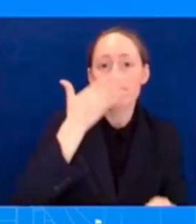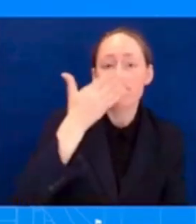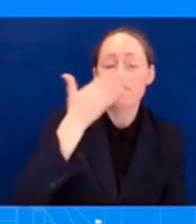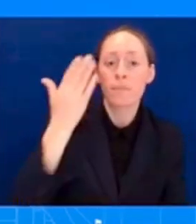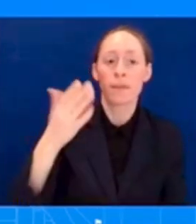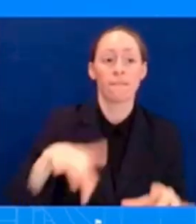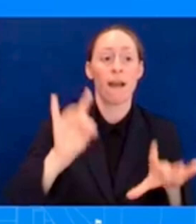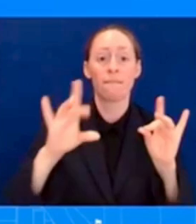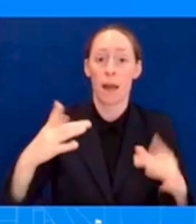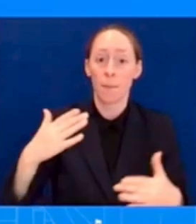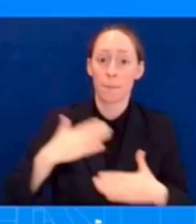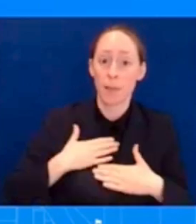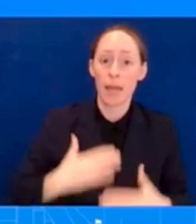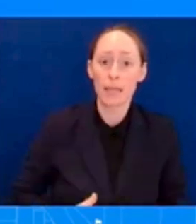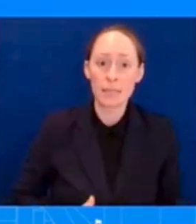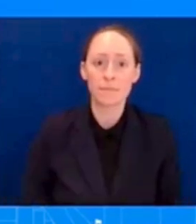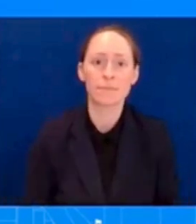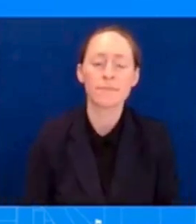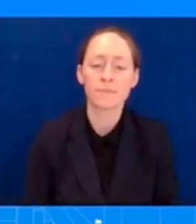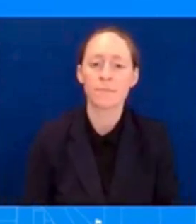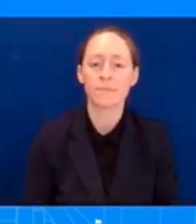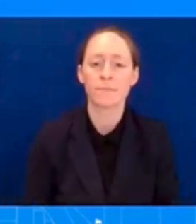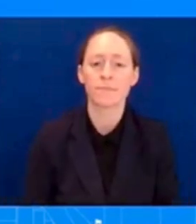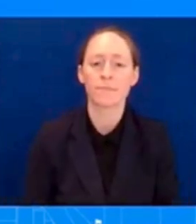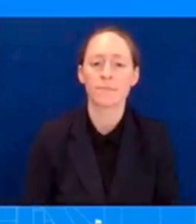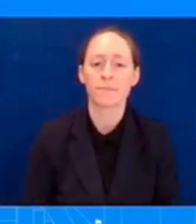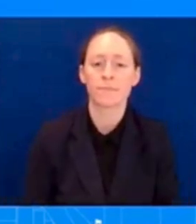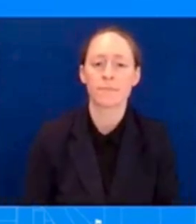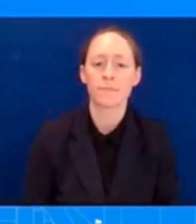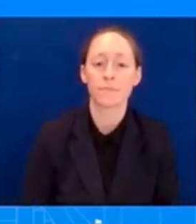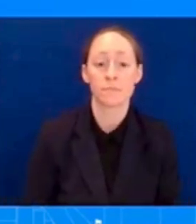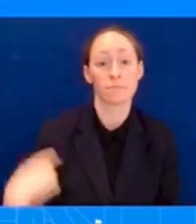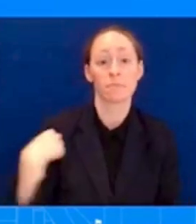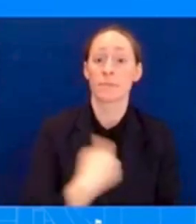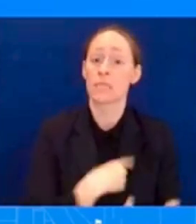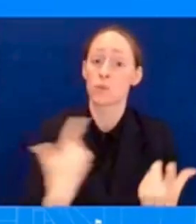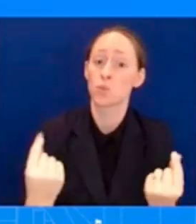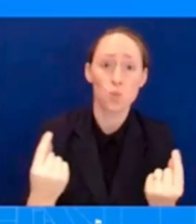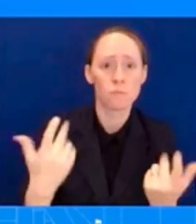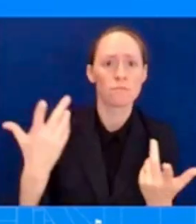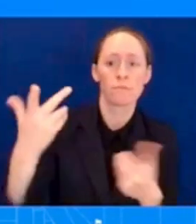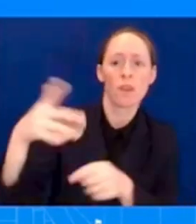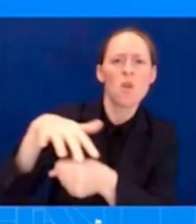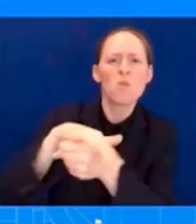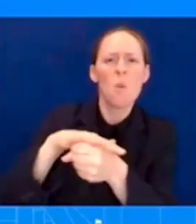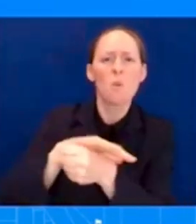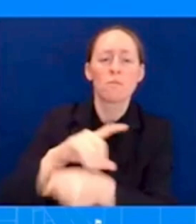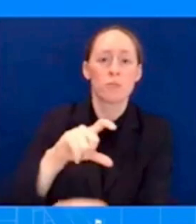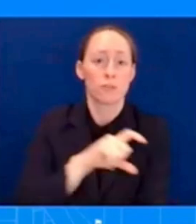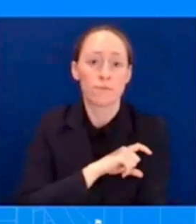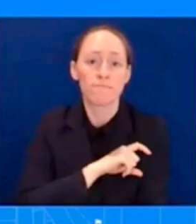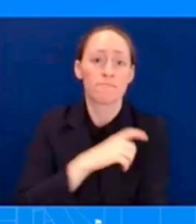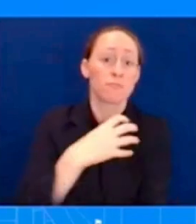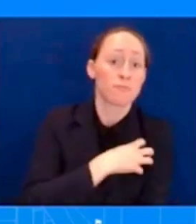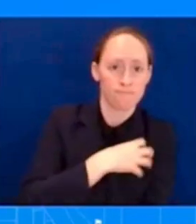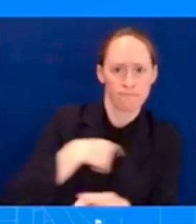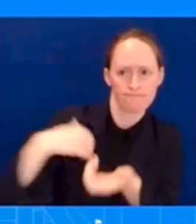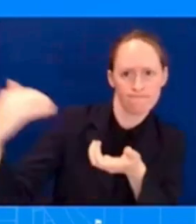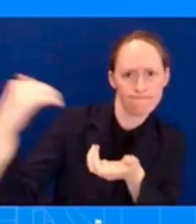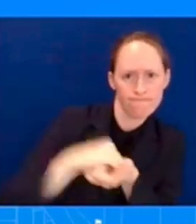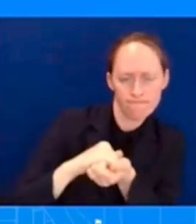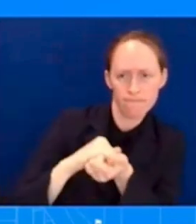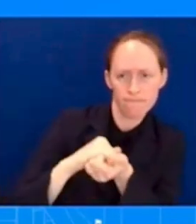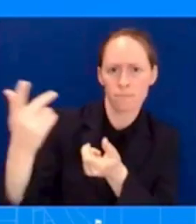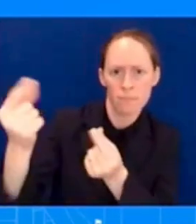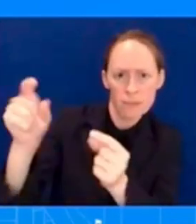to make sure that we are doing this in a very methodical way but one that is also very respectful of the community to make sure that we find